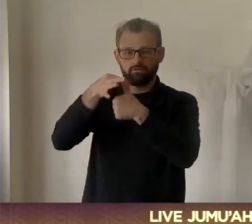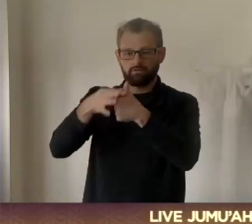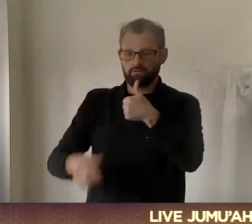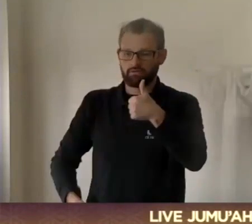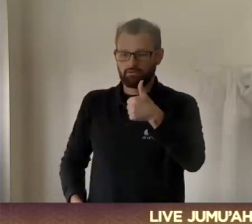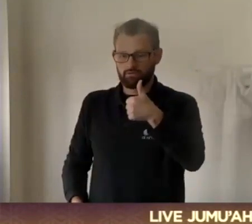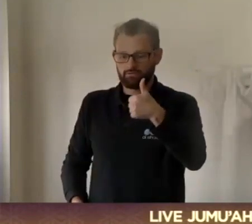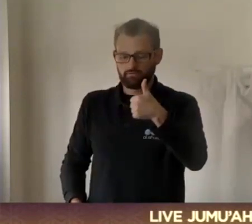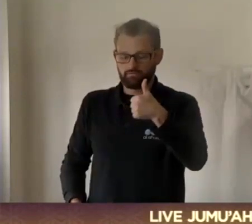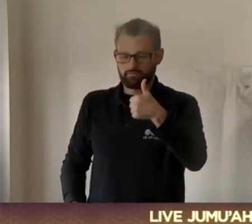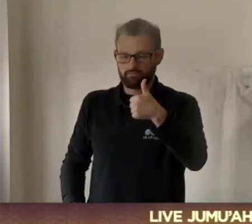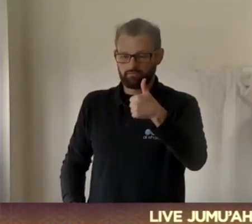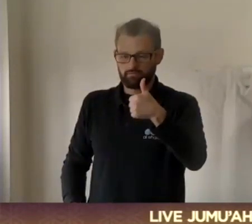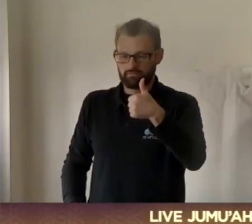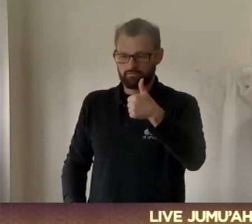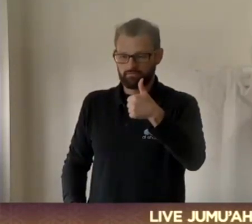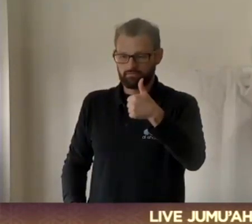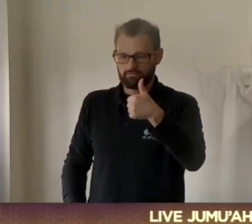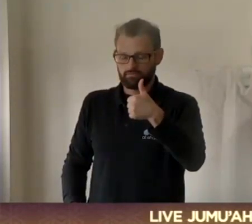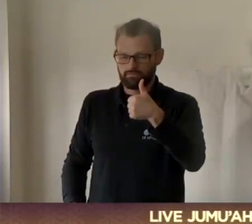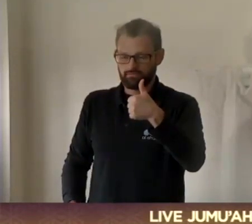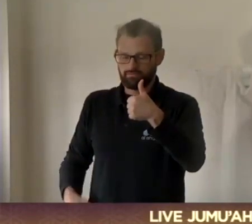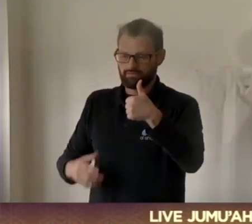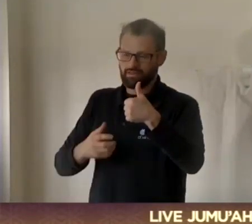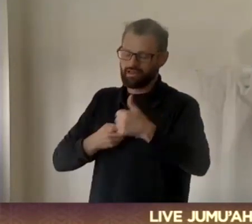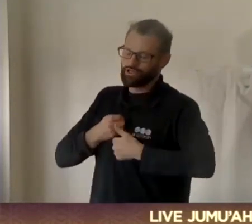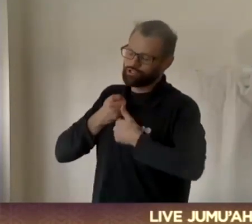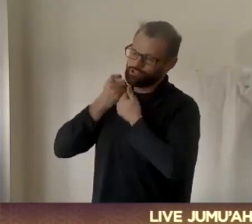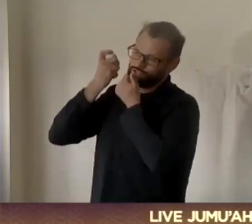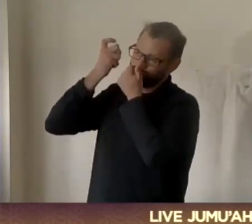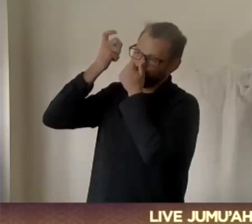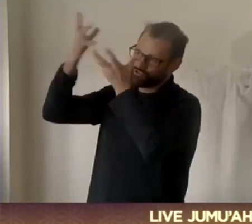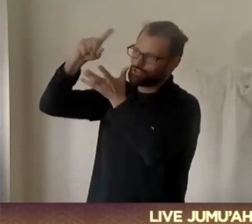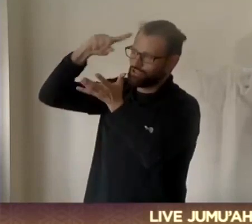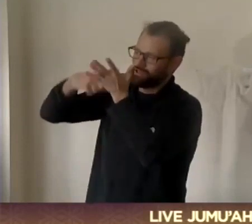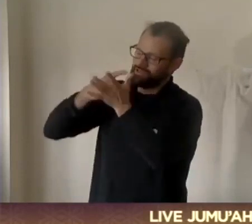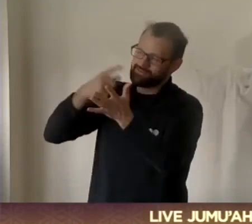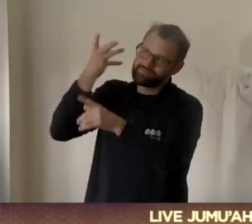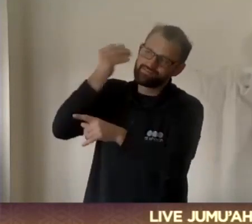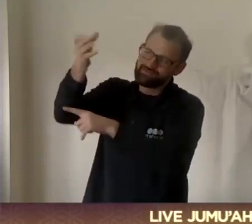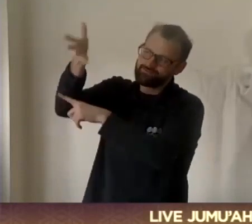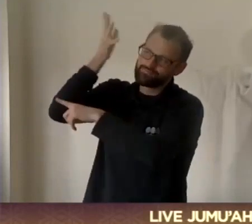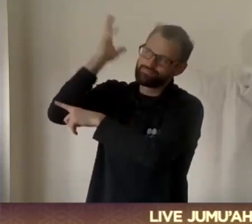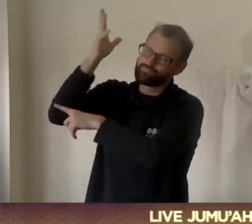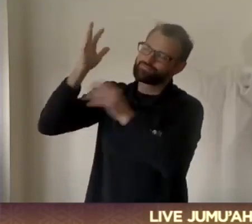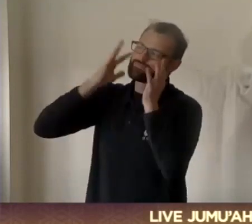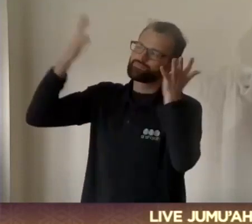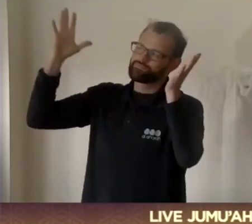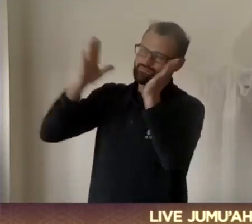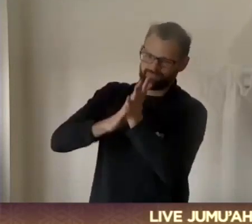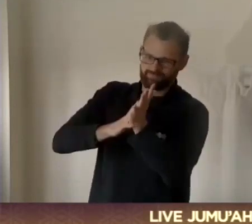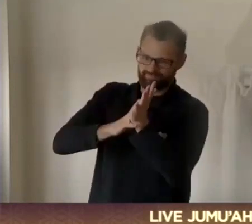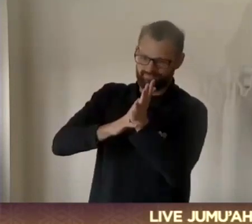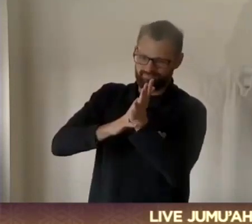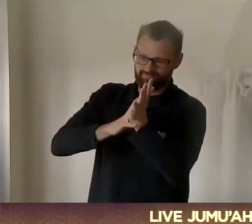shahadati an la ilaha illallah wa anna muhammadan rasoolullah. Sallallahu alayhi